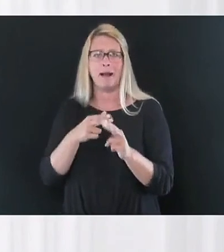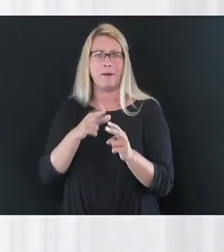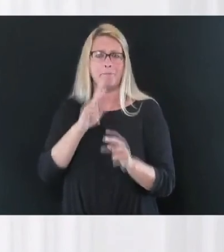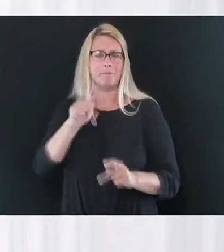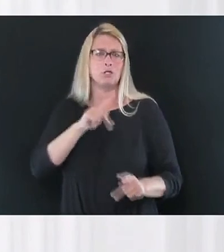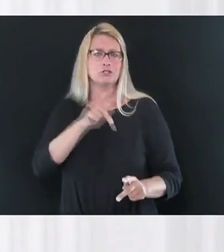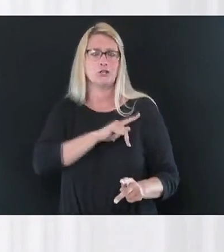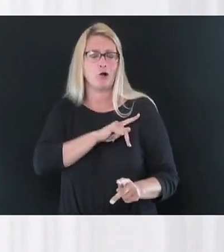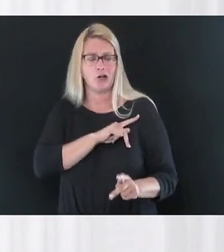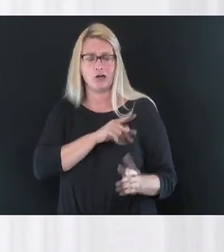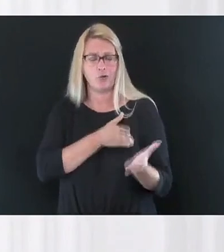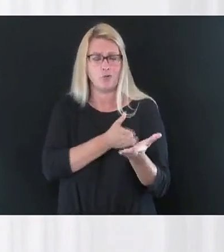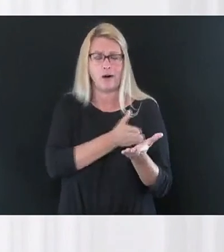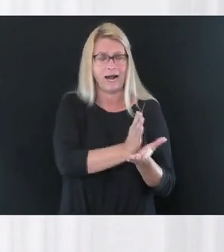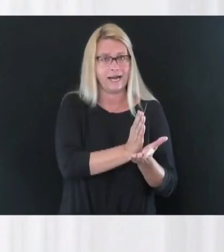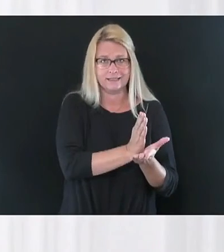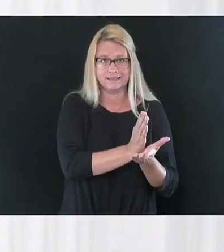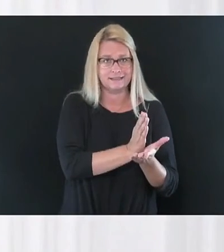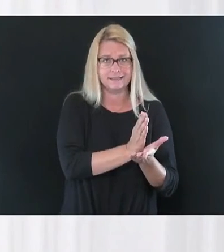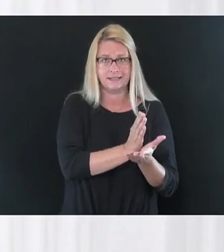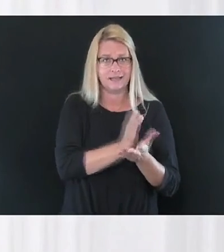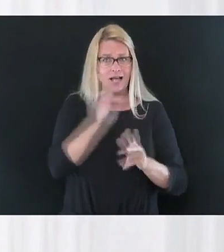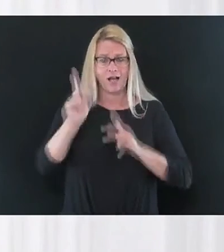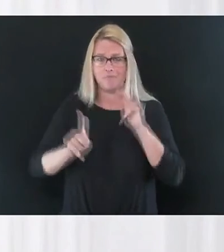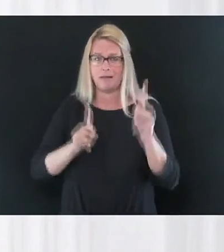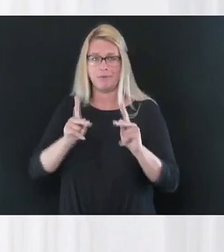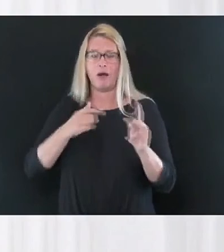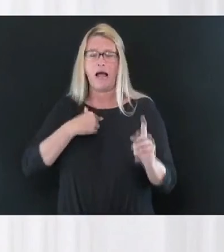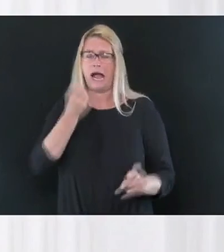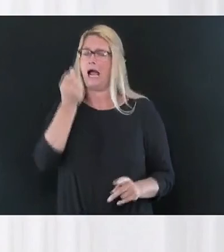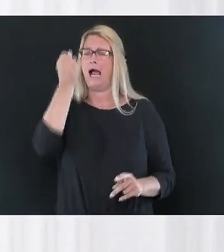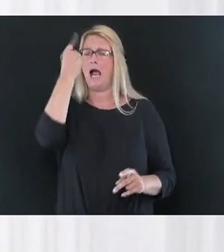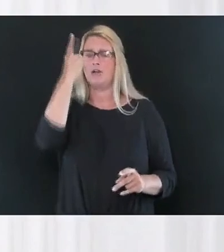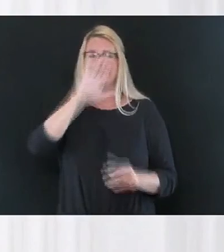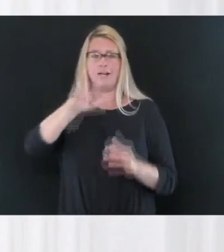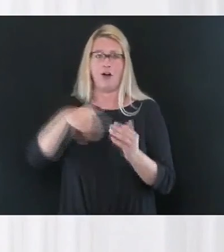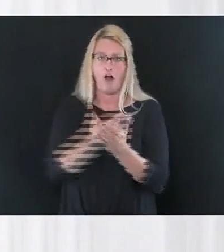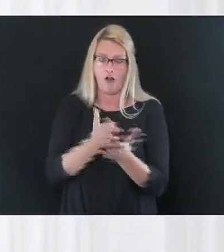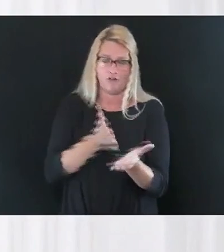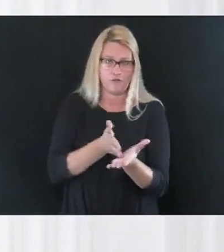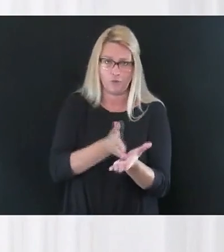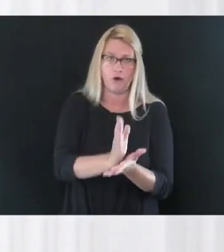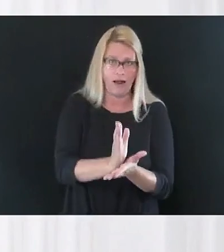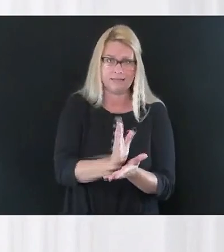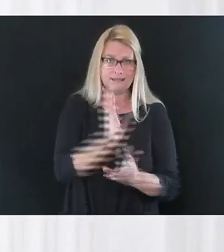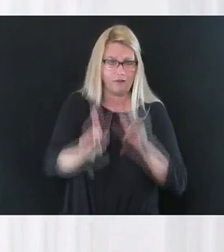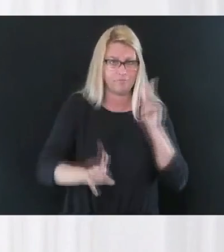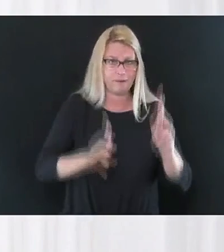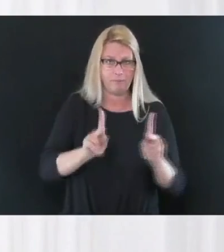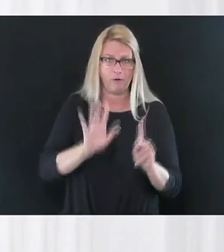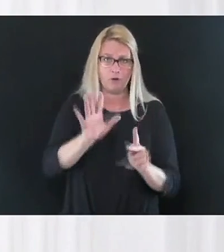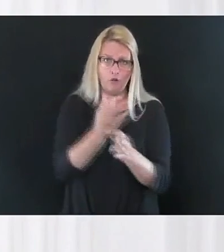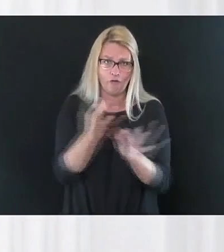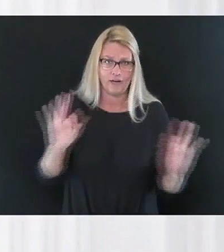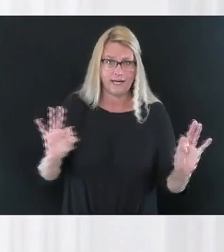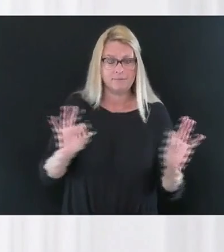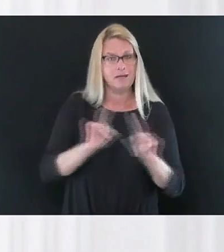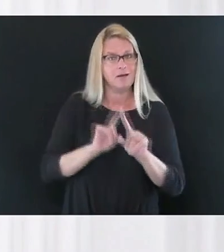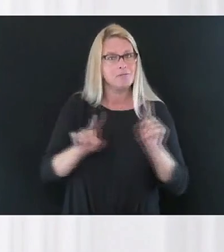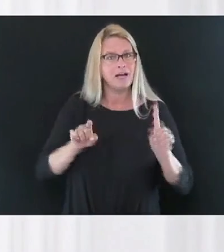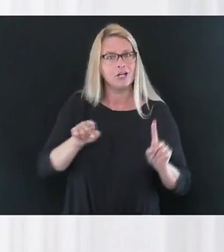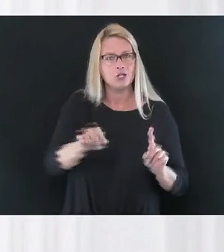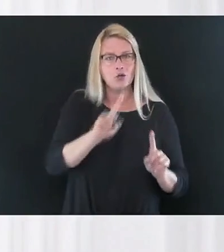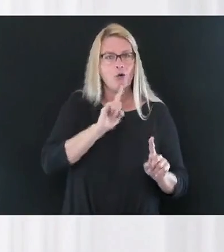certainly respect that first amendment rights, second amendment rights, all the rights that we enjoy being in this country, but you are not